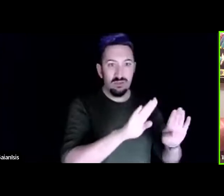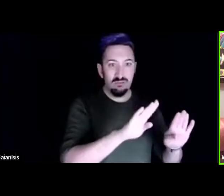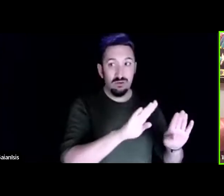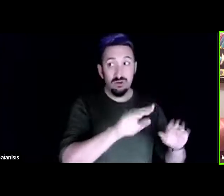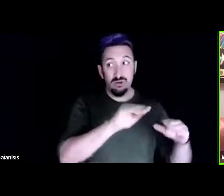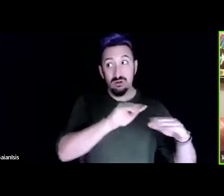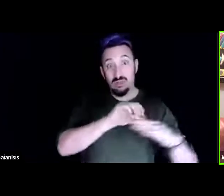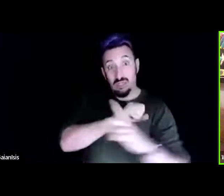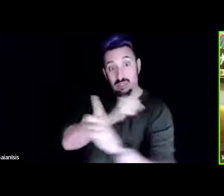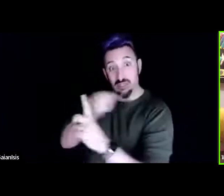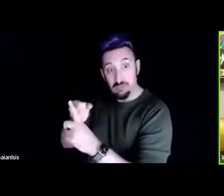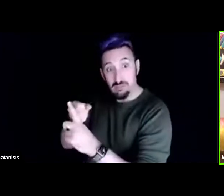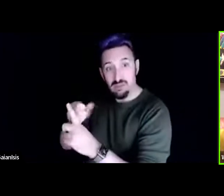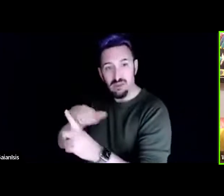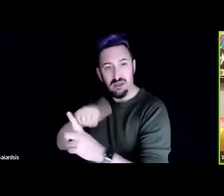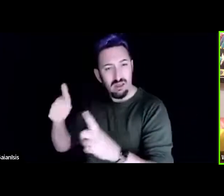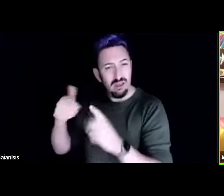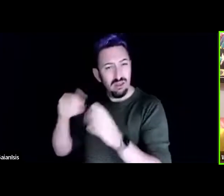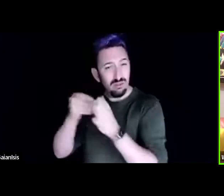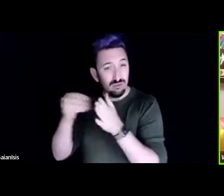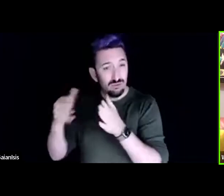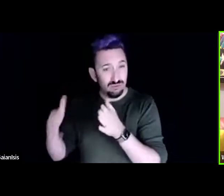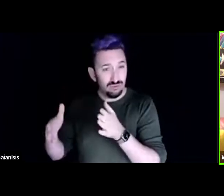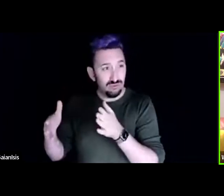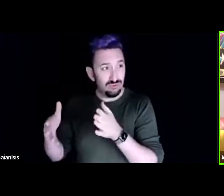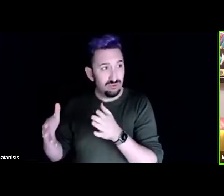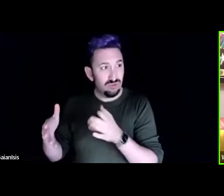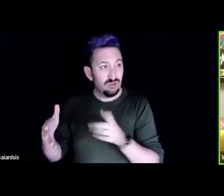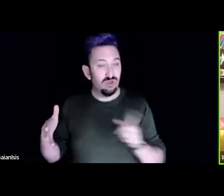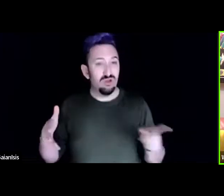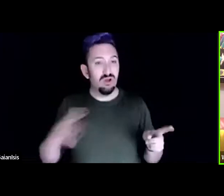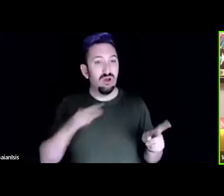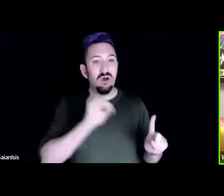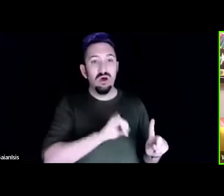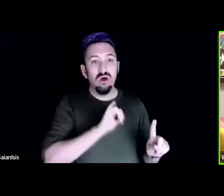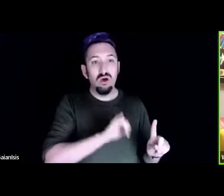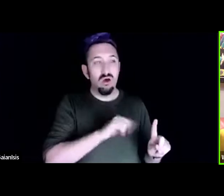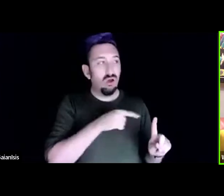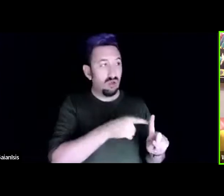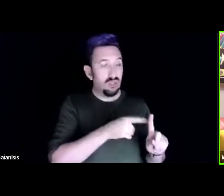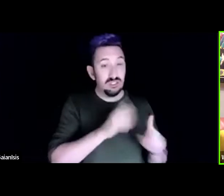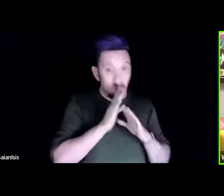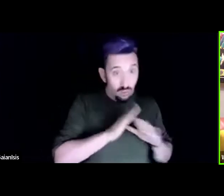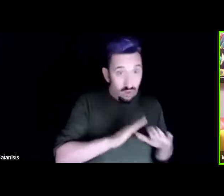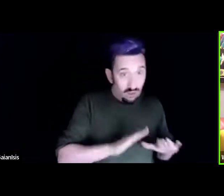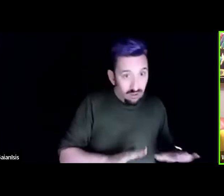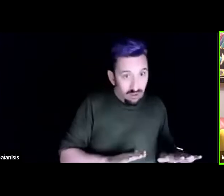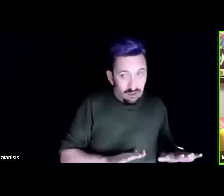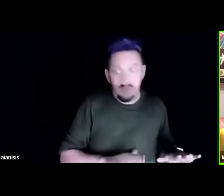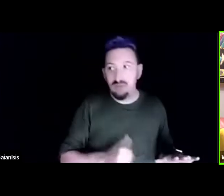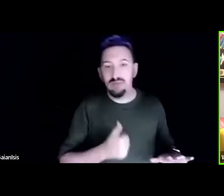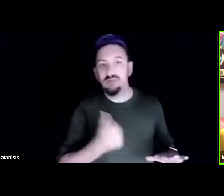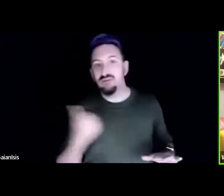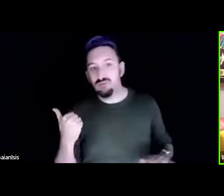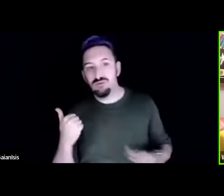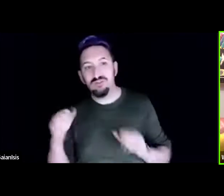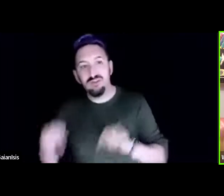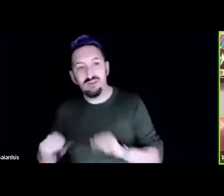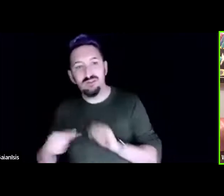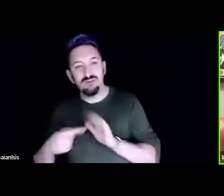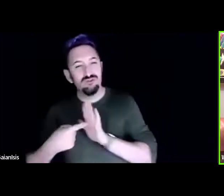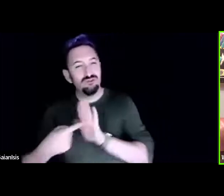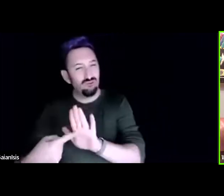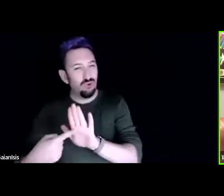quiet so everyone else can demonstrate what they know that's teamwork right